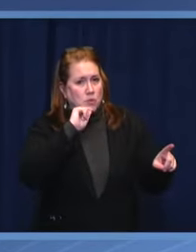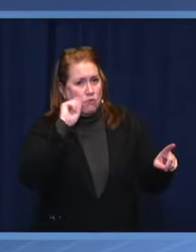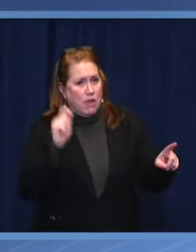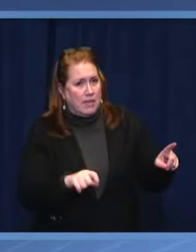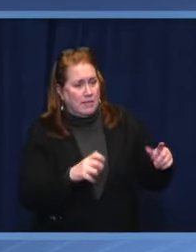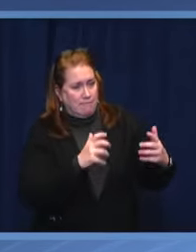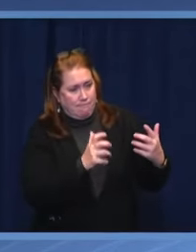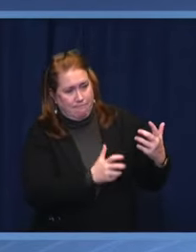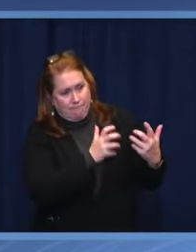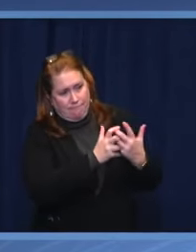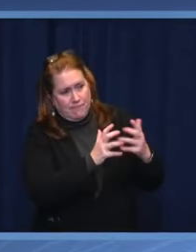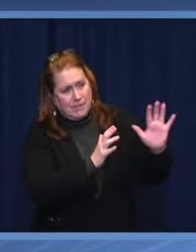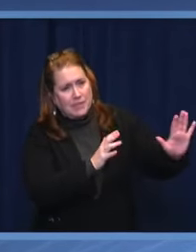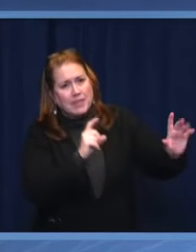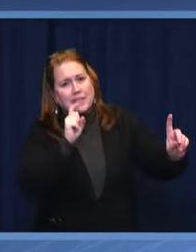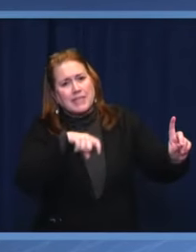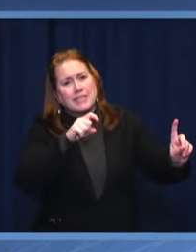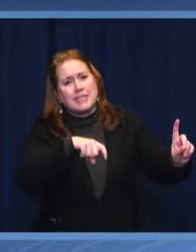aggressor.